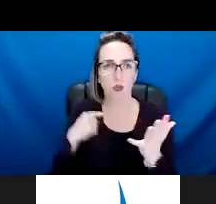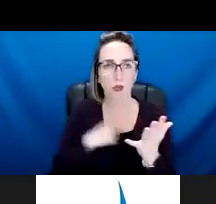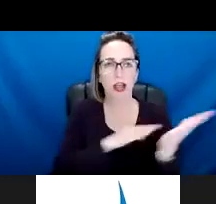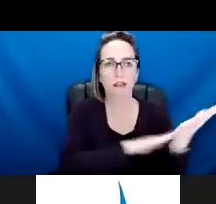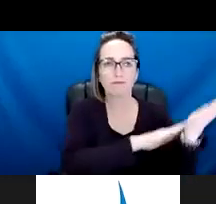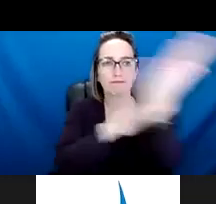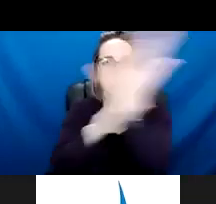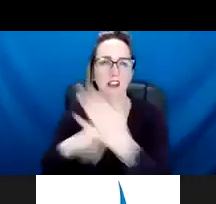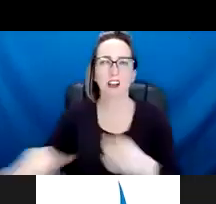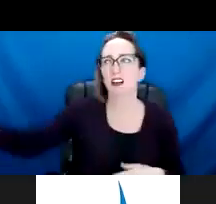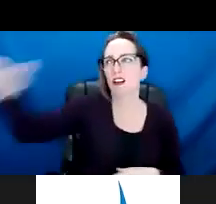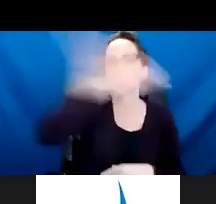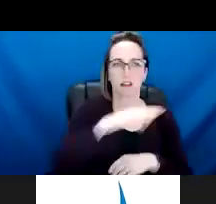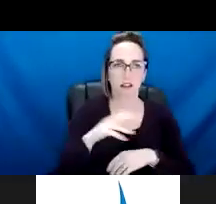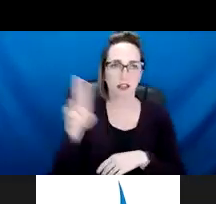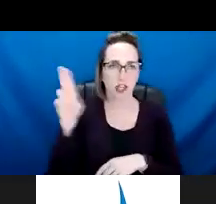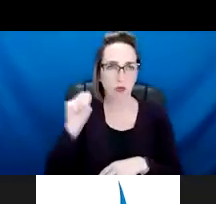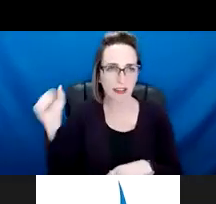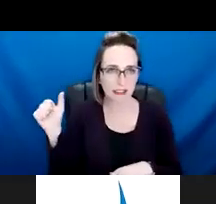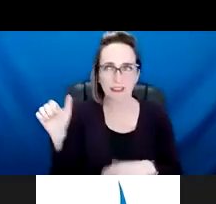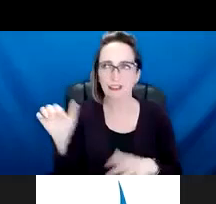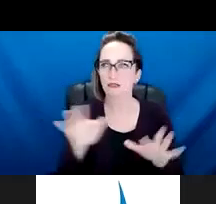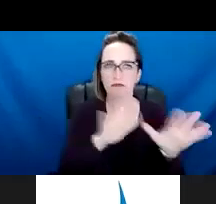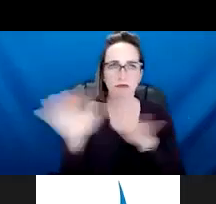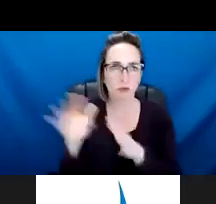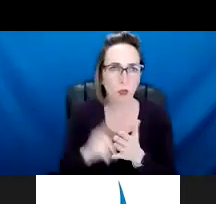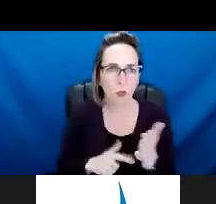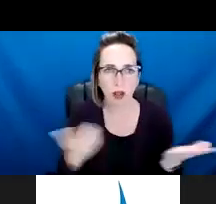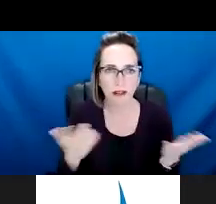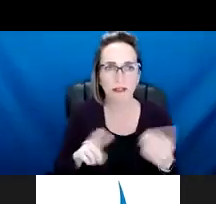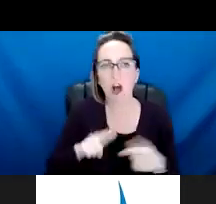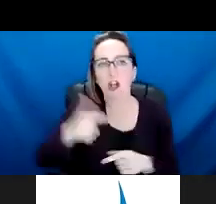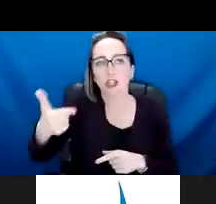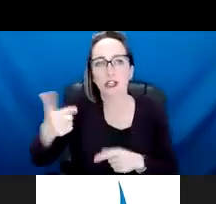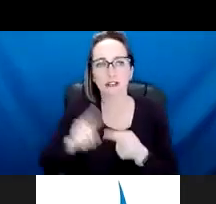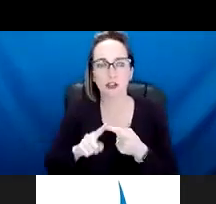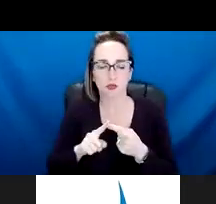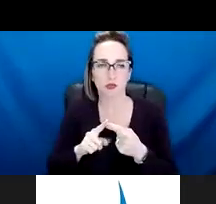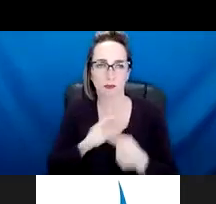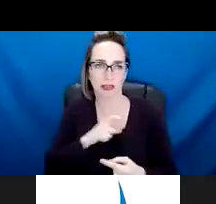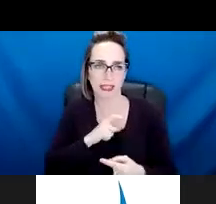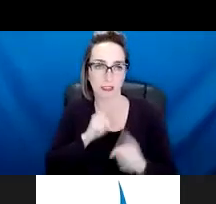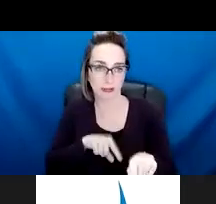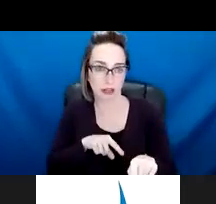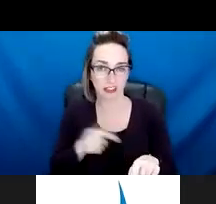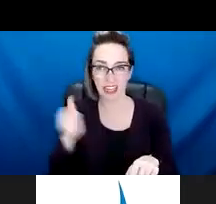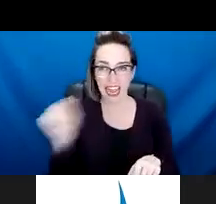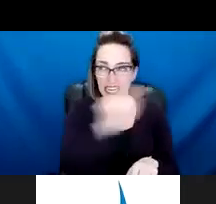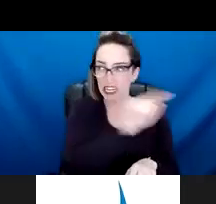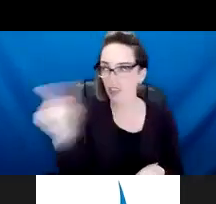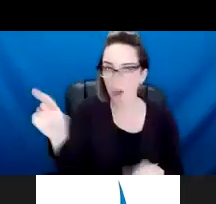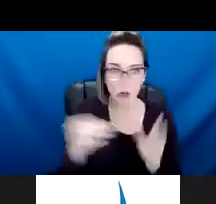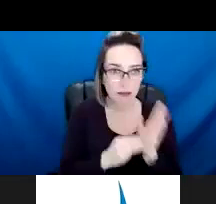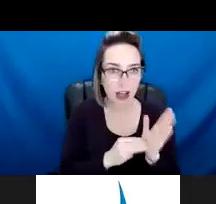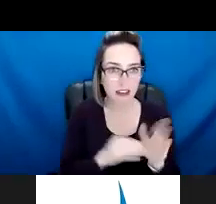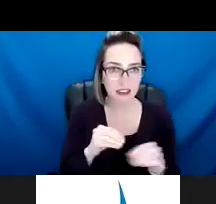identifying existing models of responses that can serve as alternatives to police response, and exploring which of these models may most, may be